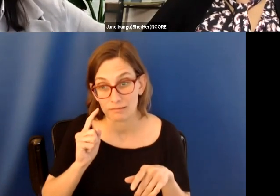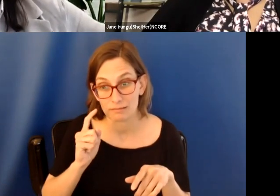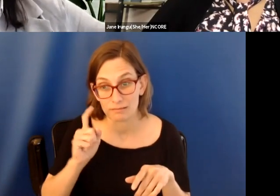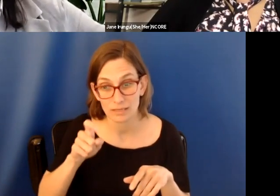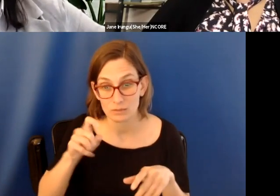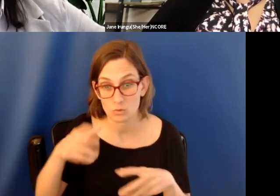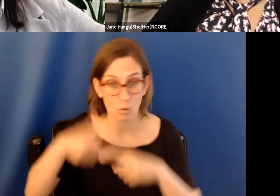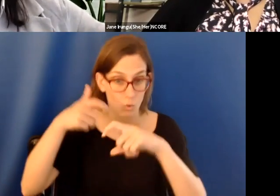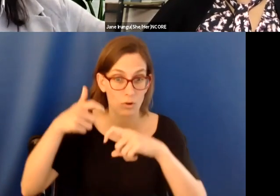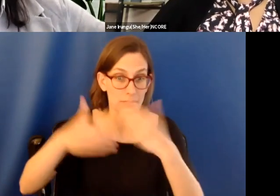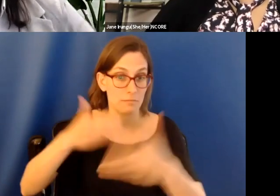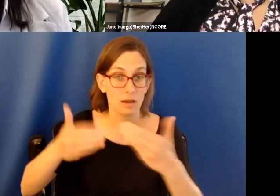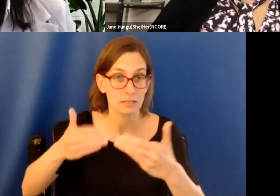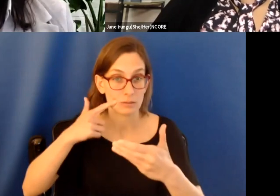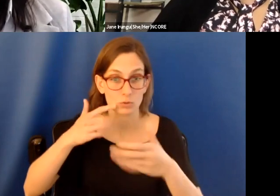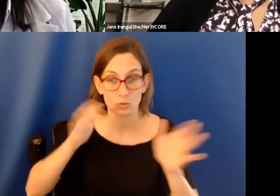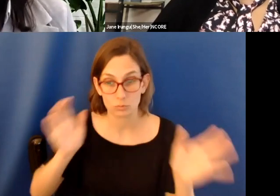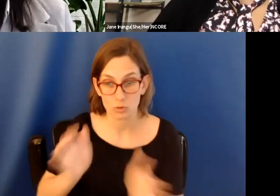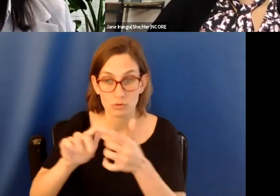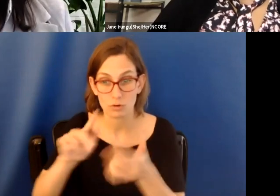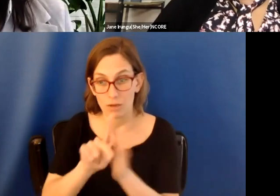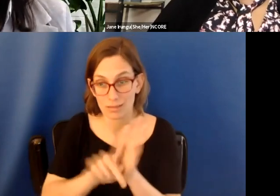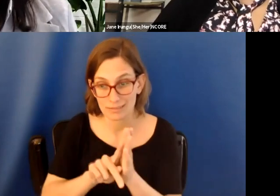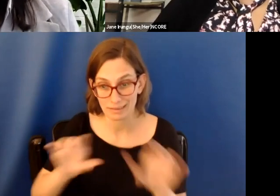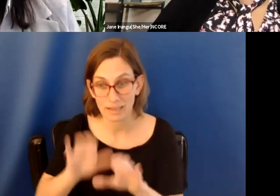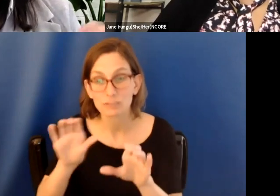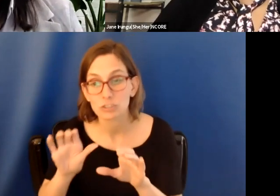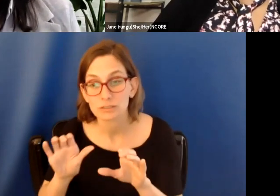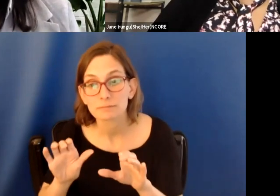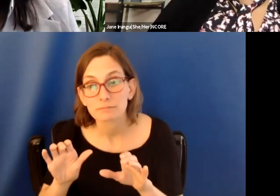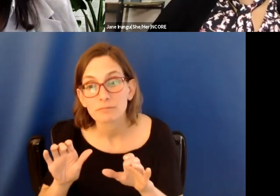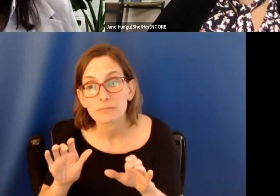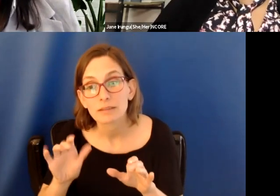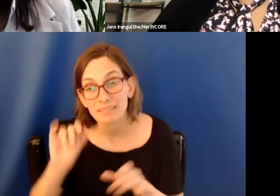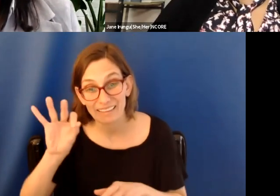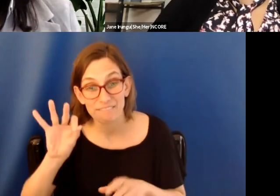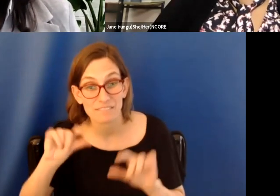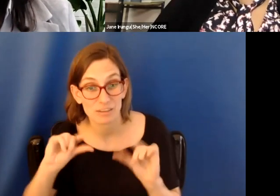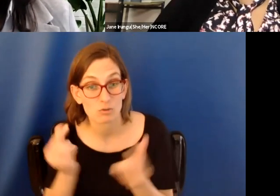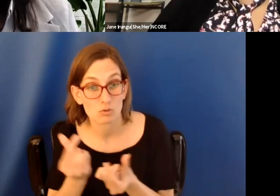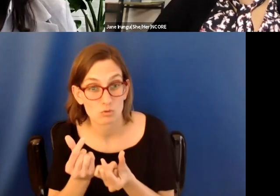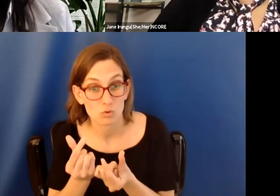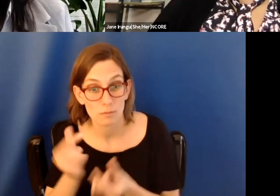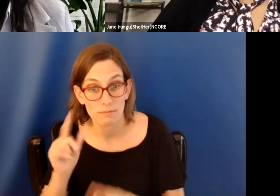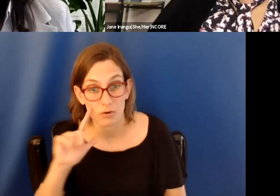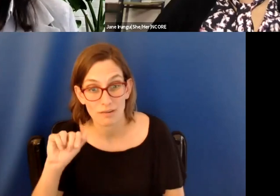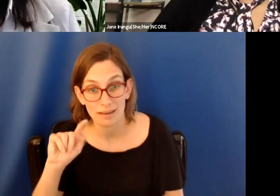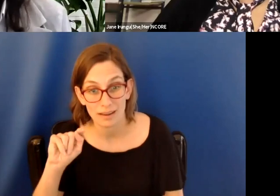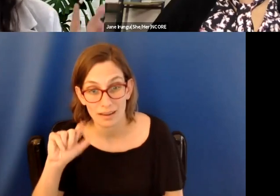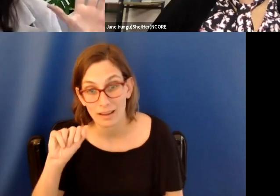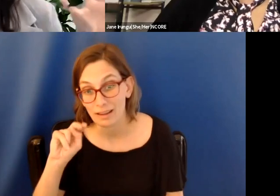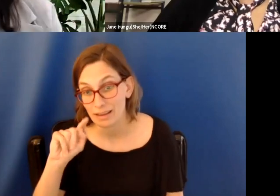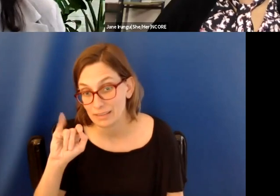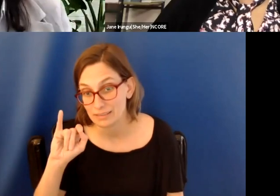towards policy and action. I think what I'm trying to say here is that if a group is, if an anti-racist work group